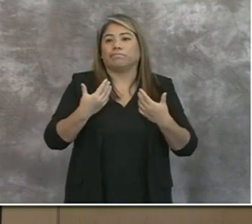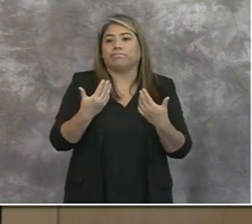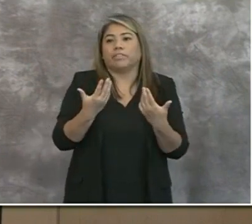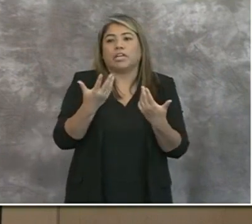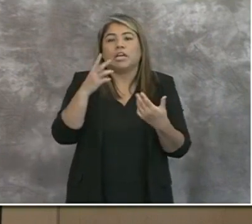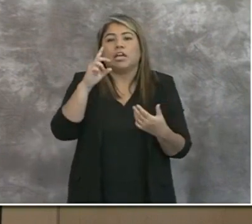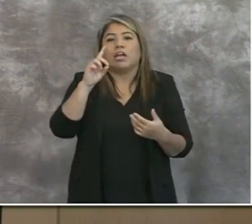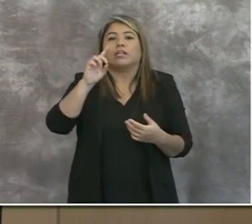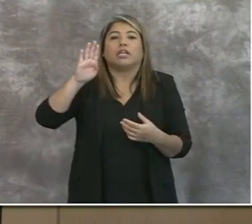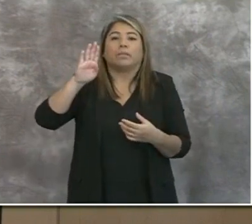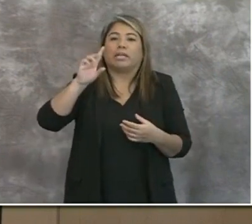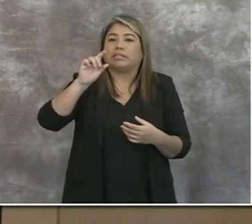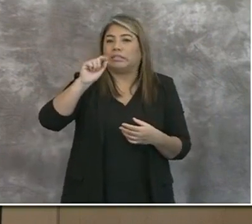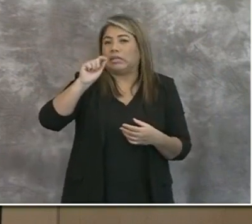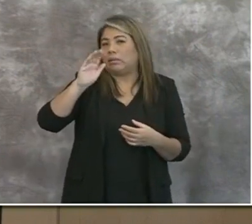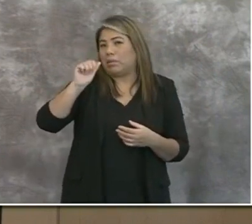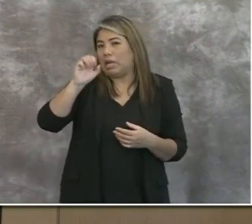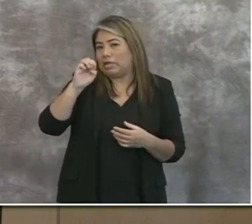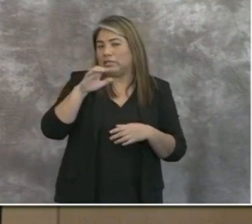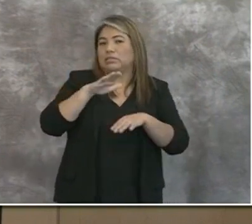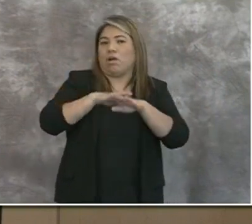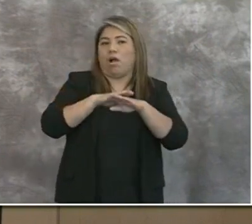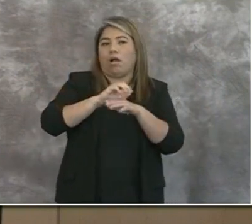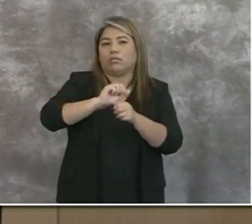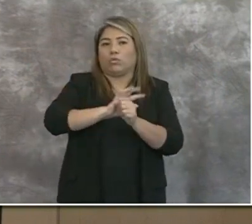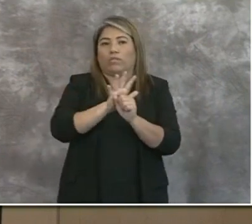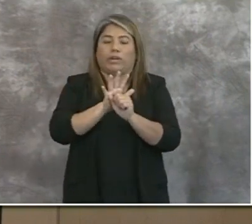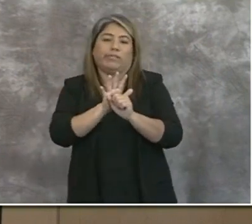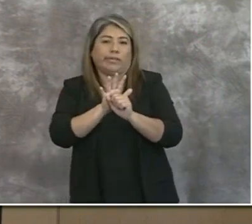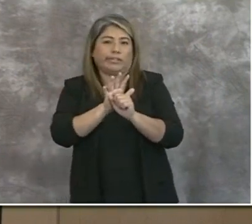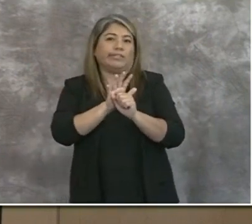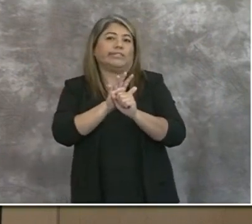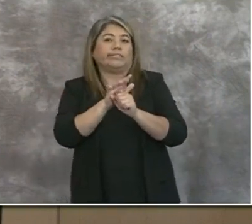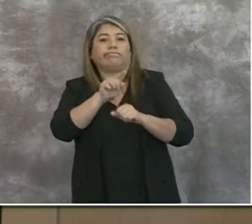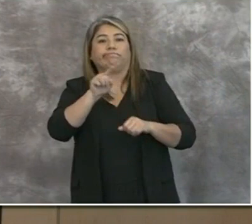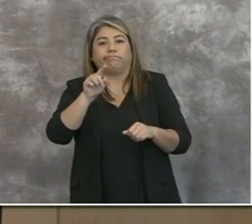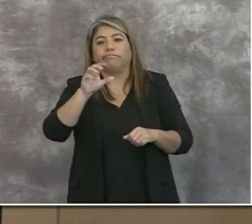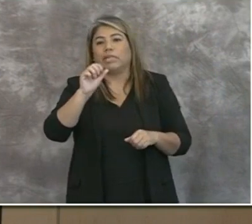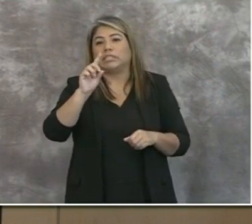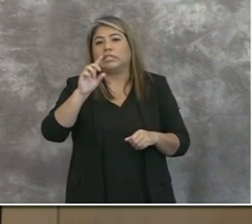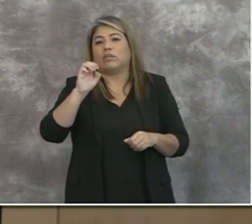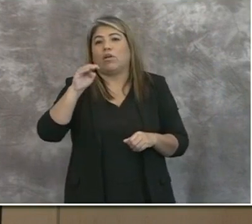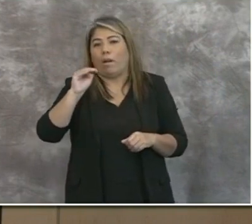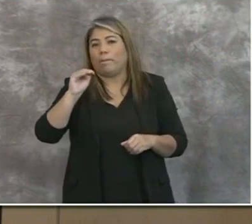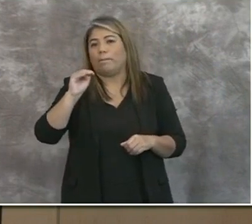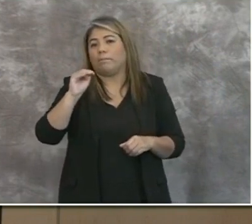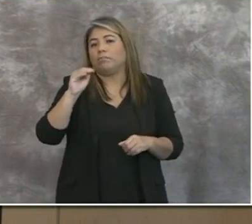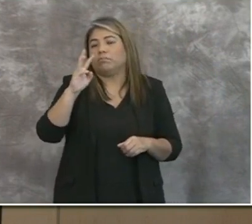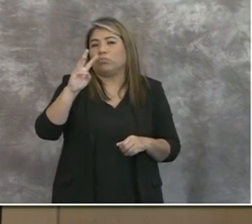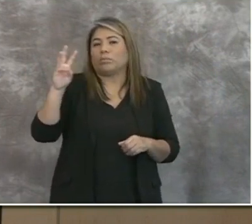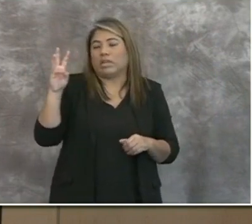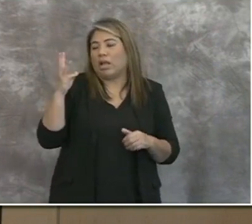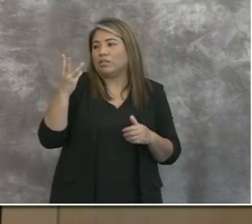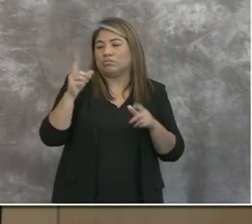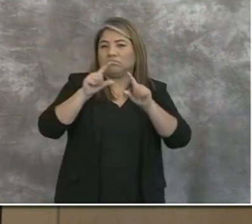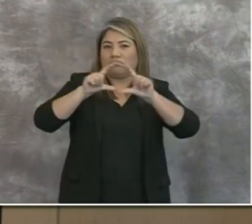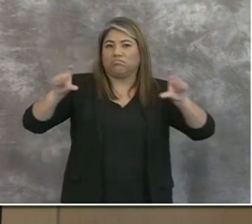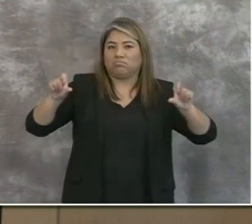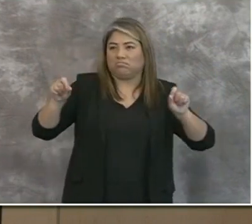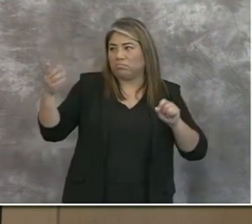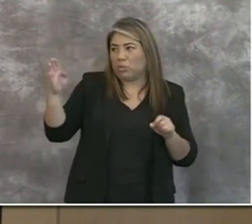have the database on the coronavirus-sd.com website. So we will